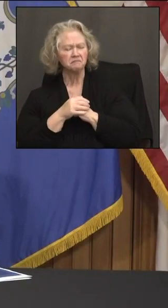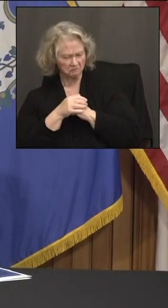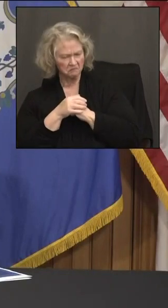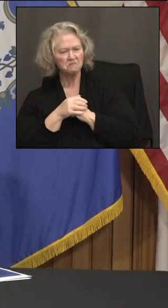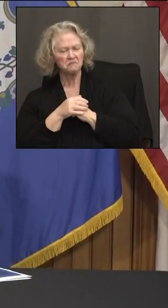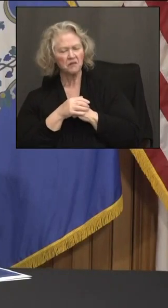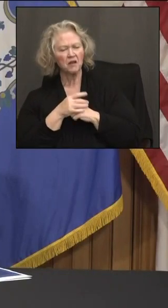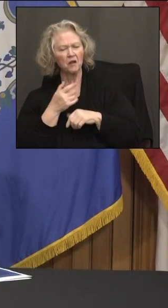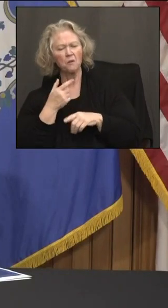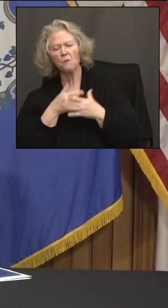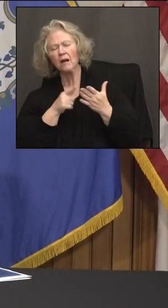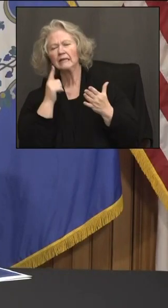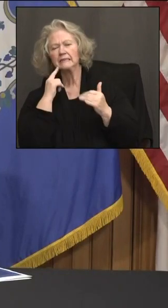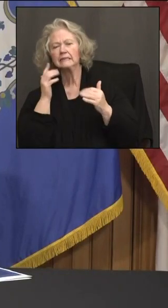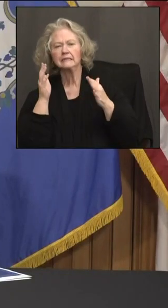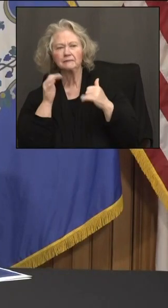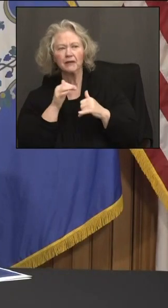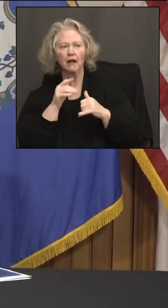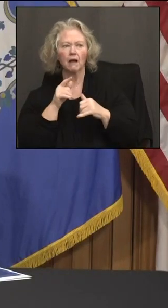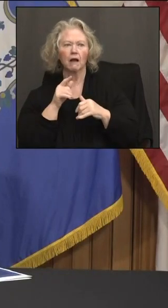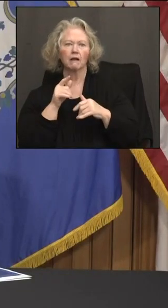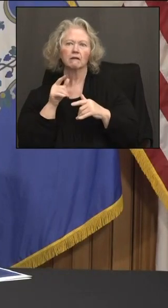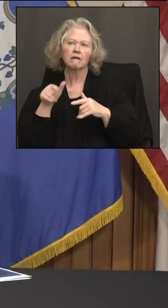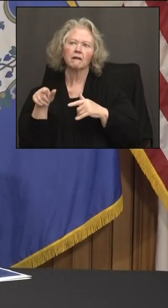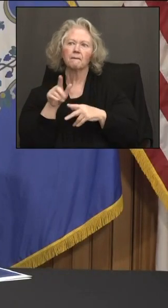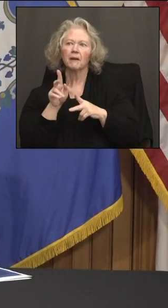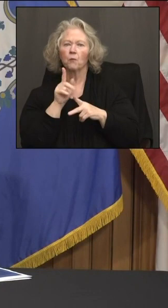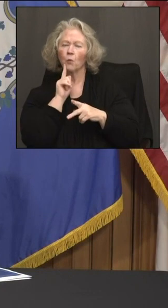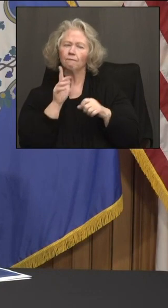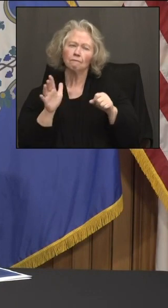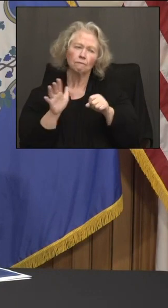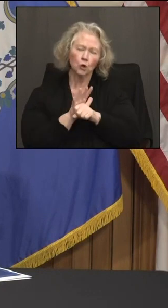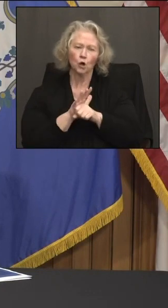for the percentage of fully vaccinated people in Connecticut?